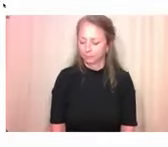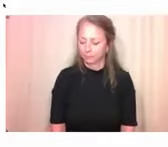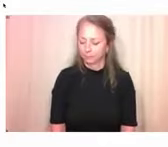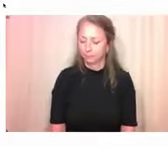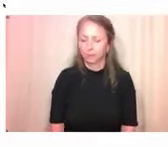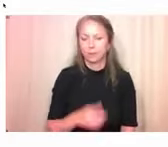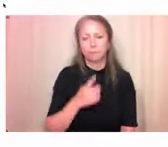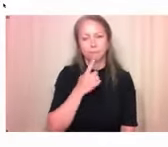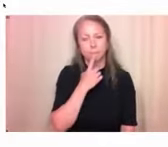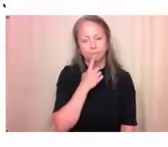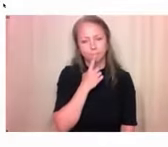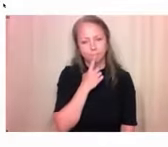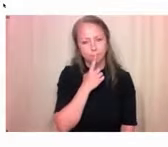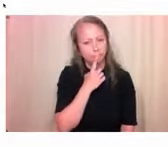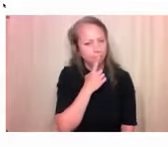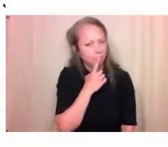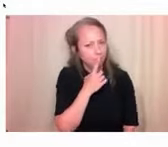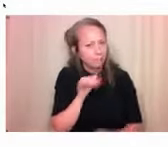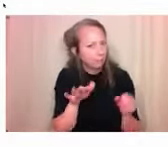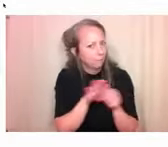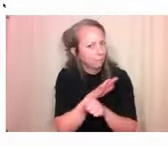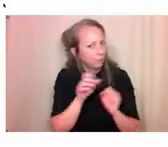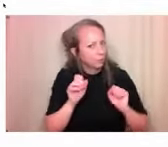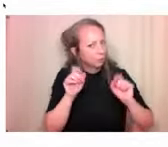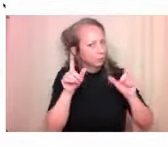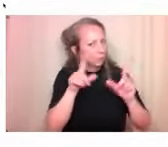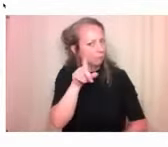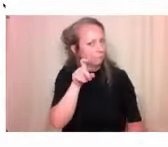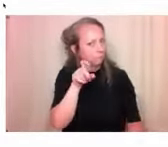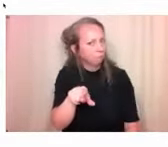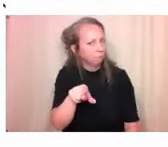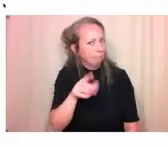Is that appearing in full screen by chance?